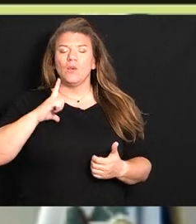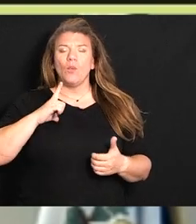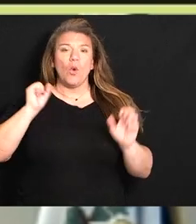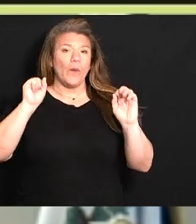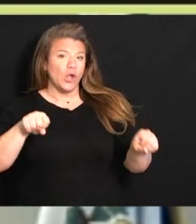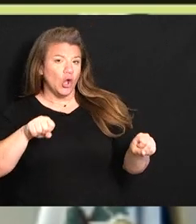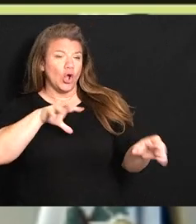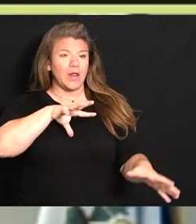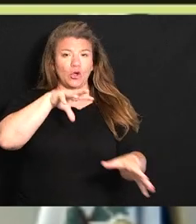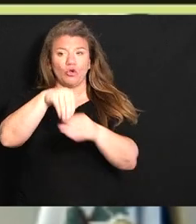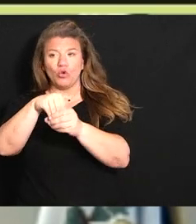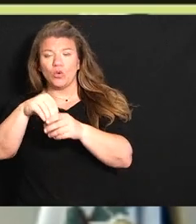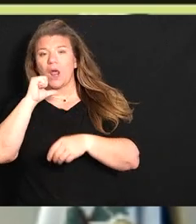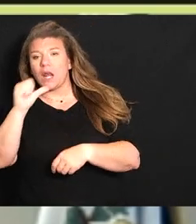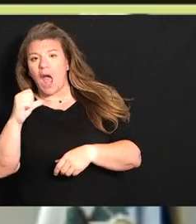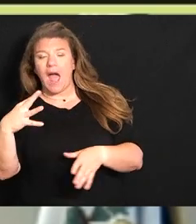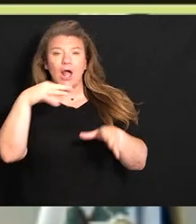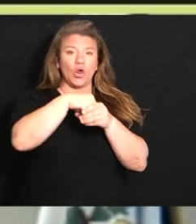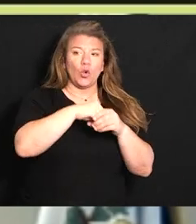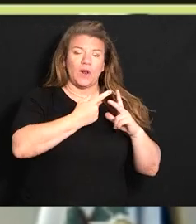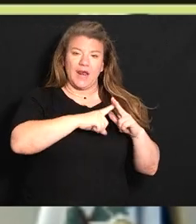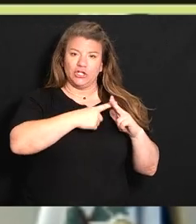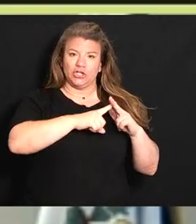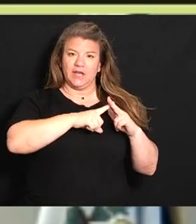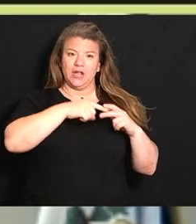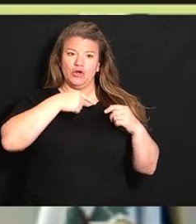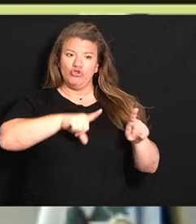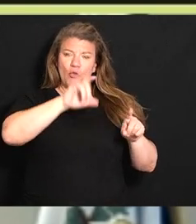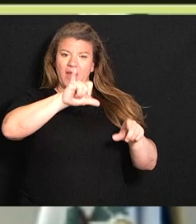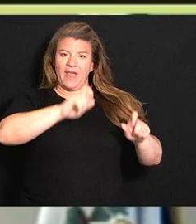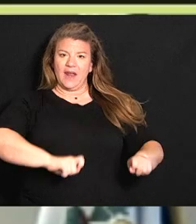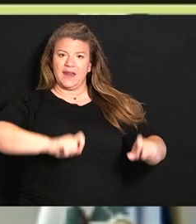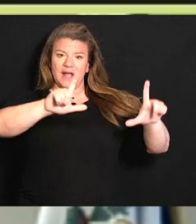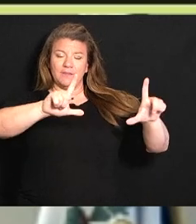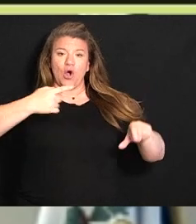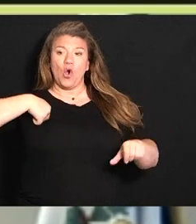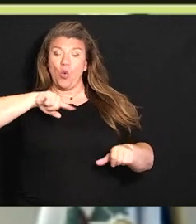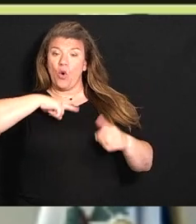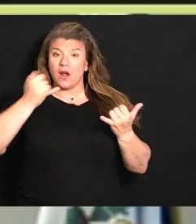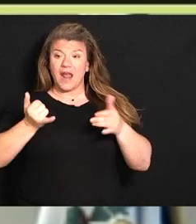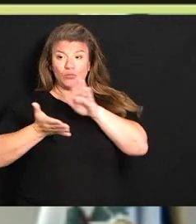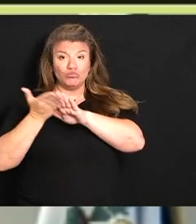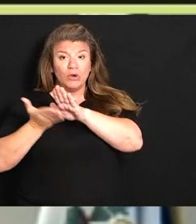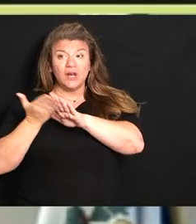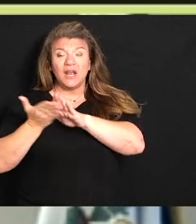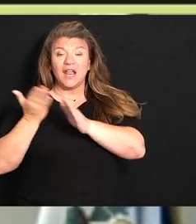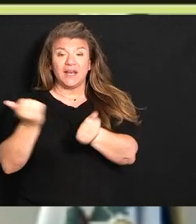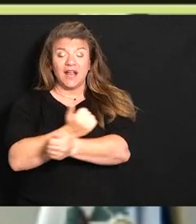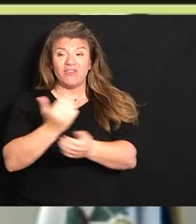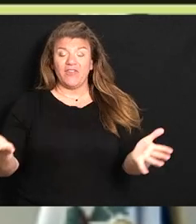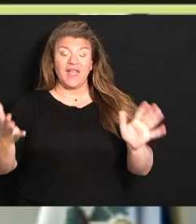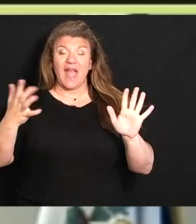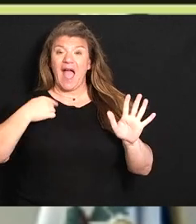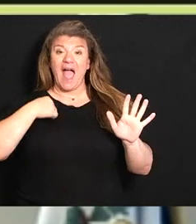include and not include initially in the dashboard so we're rolling this out I have always been